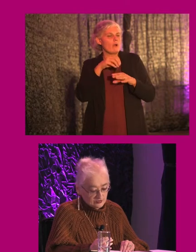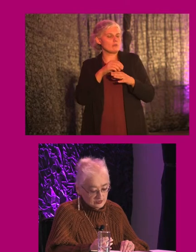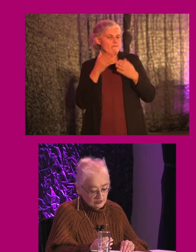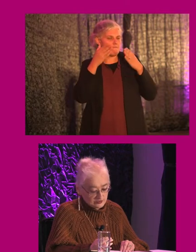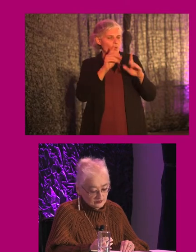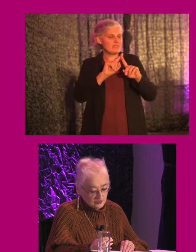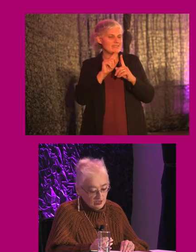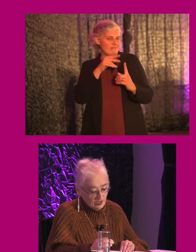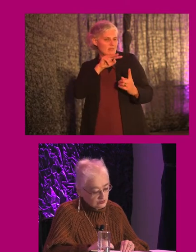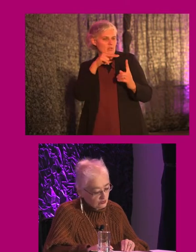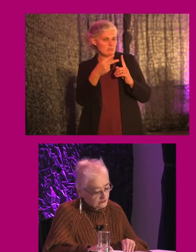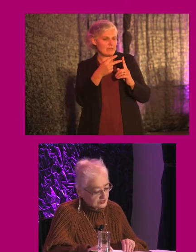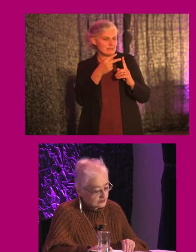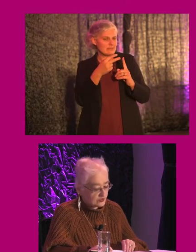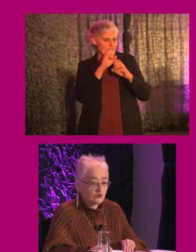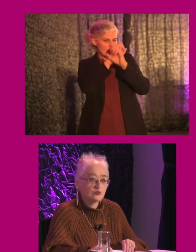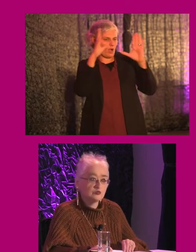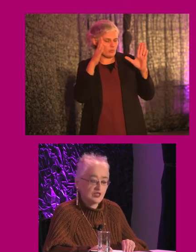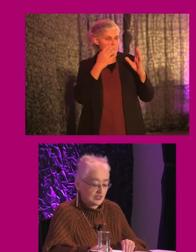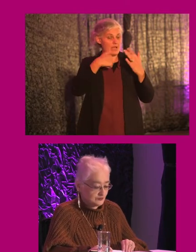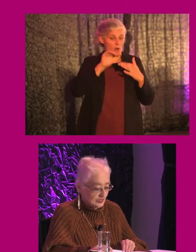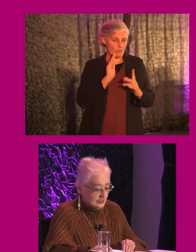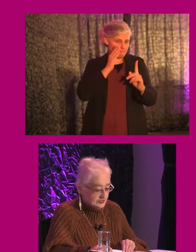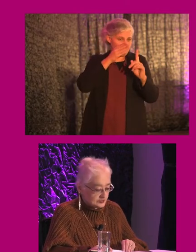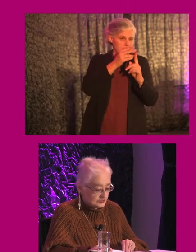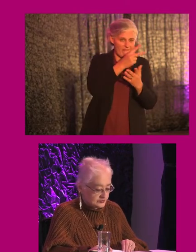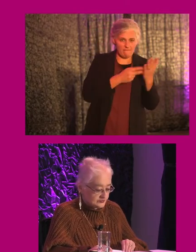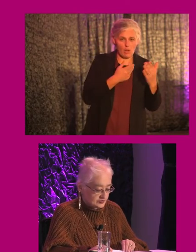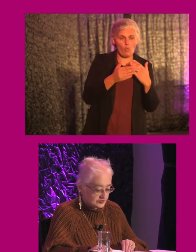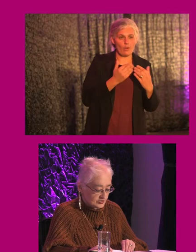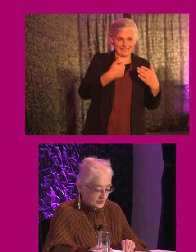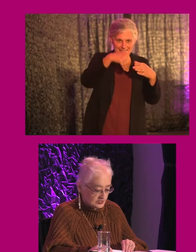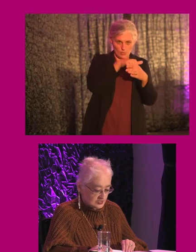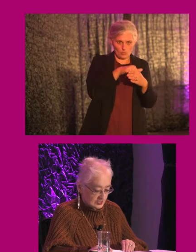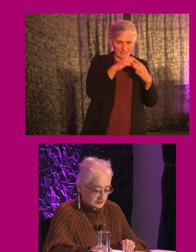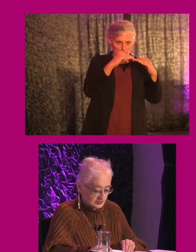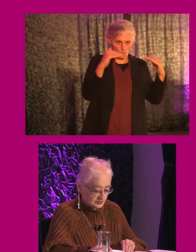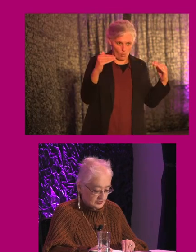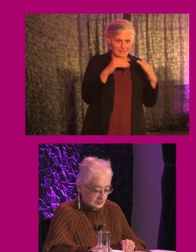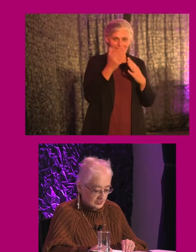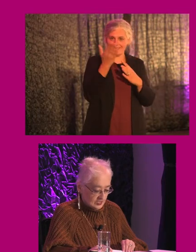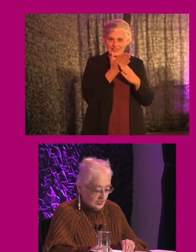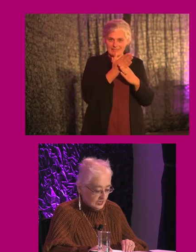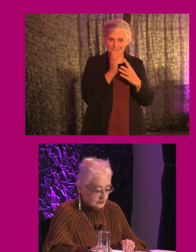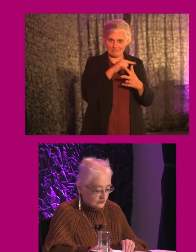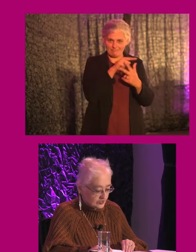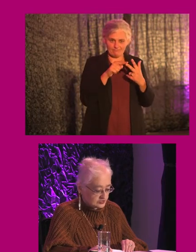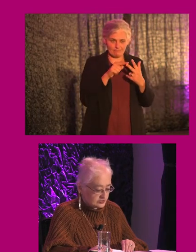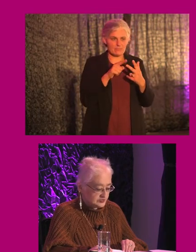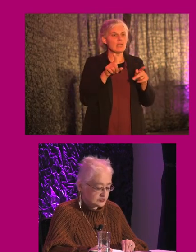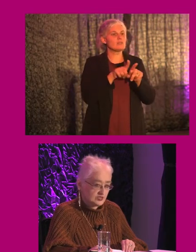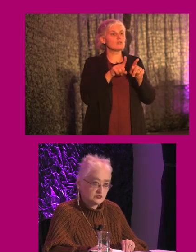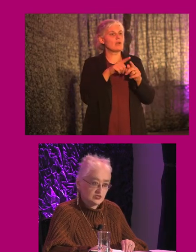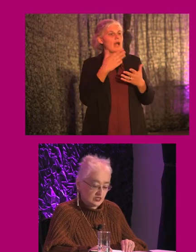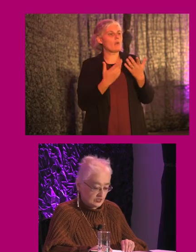Dublin County Council. A core value of our corporate plan is inclusiveness, equality, and accessibility. And an overarching